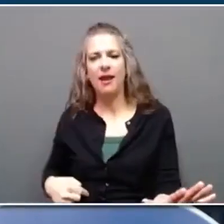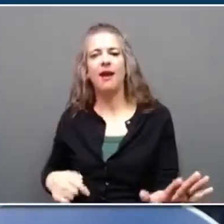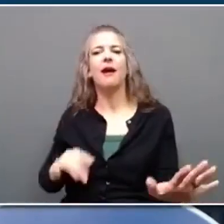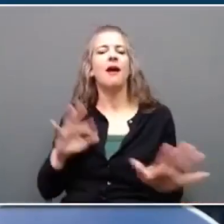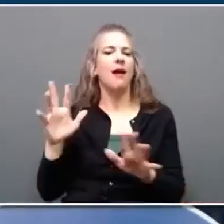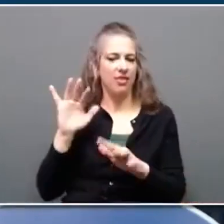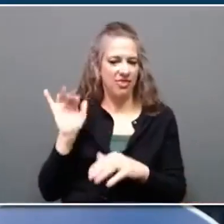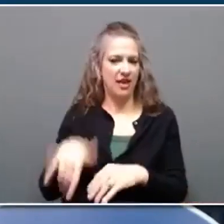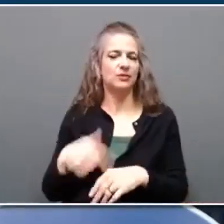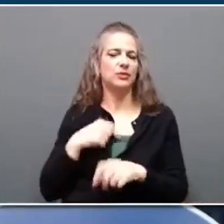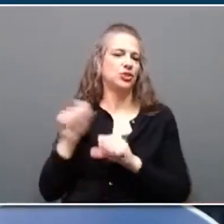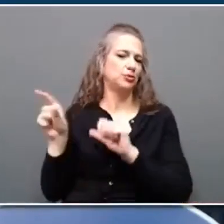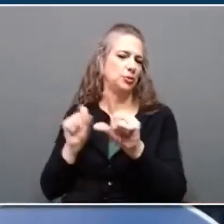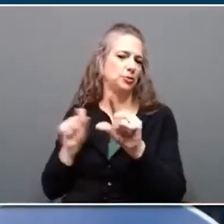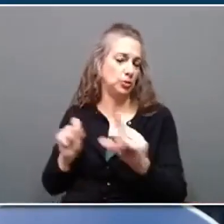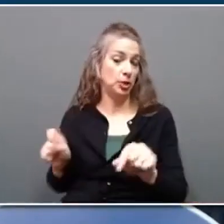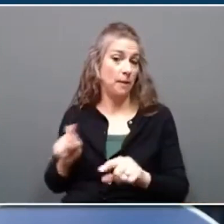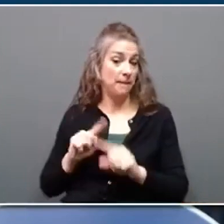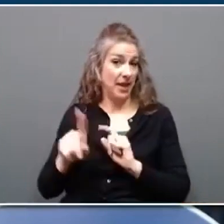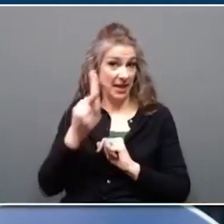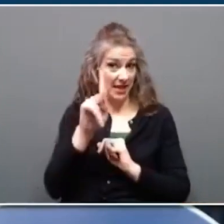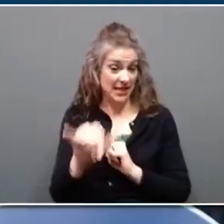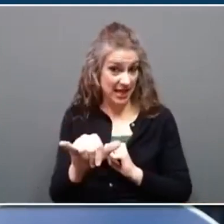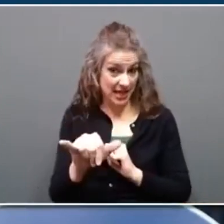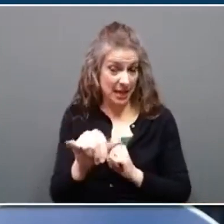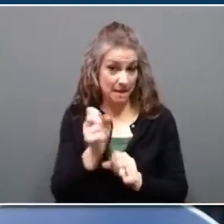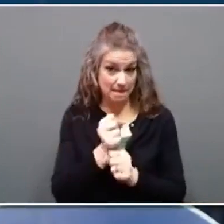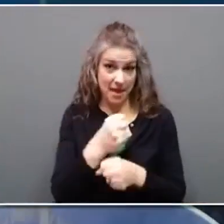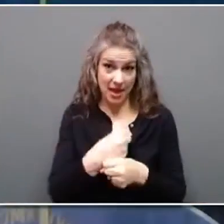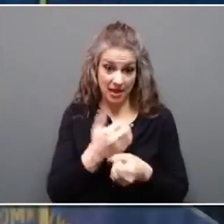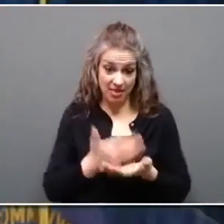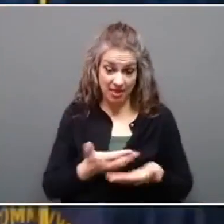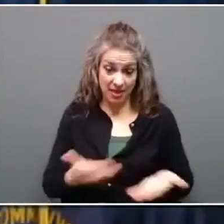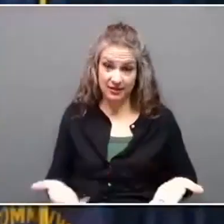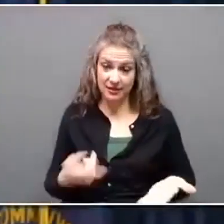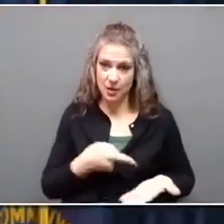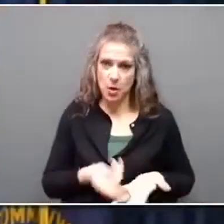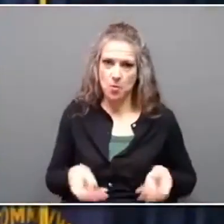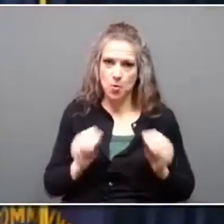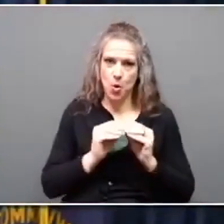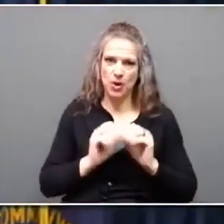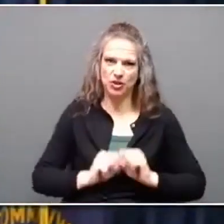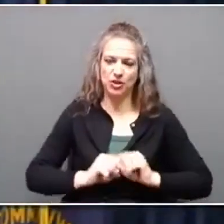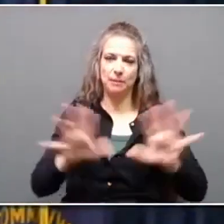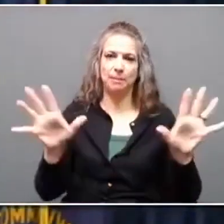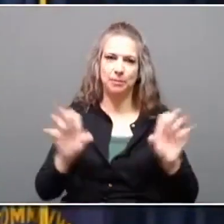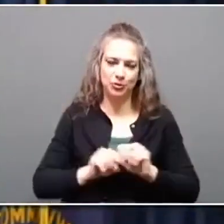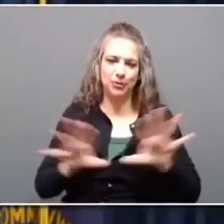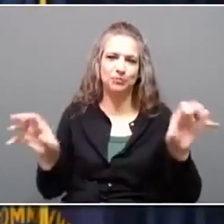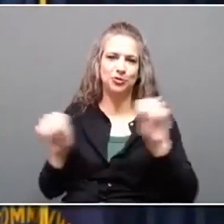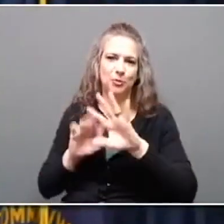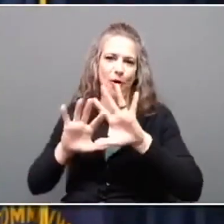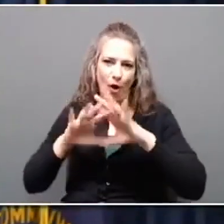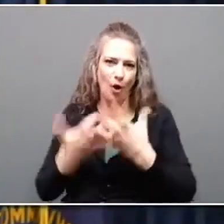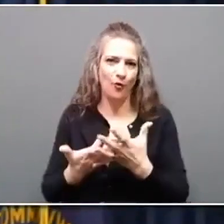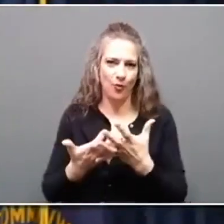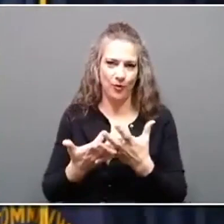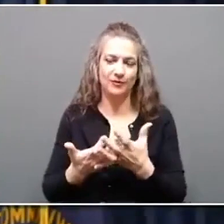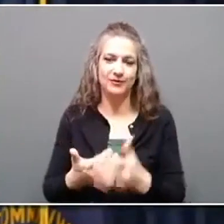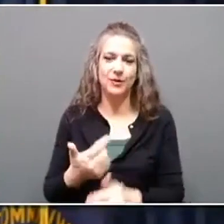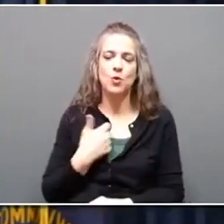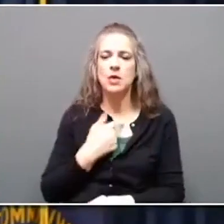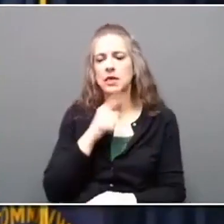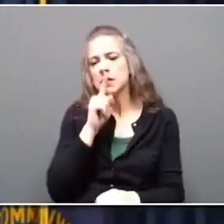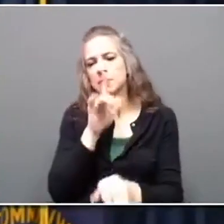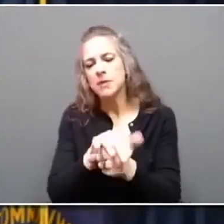high, Kentucky-made products continue to make their way into more homes and more businesses all around the world. Our commitment to global partnerships